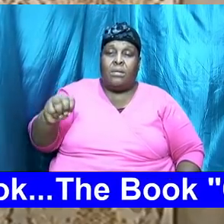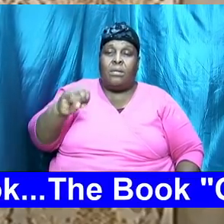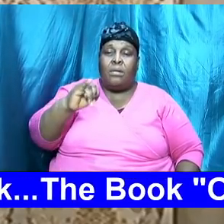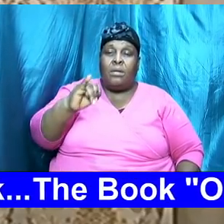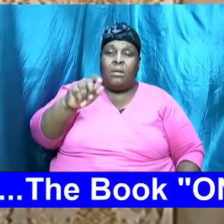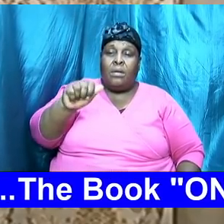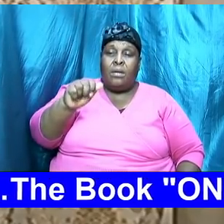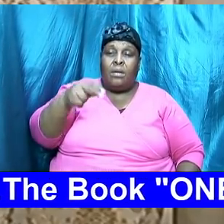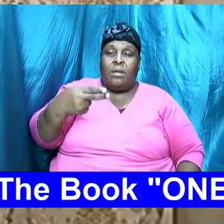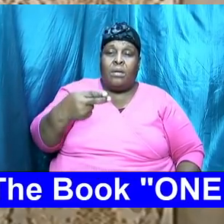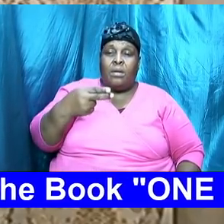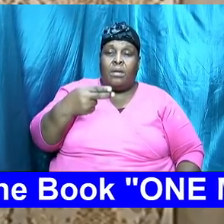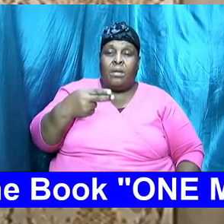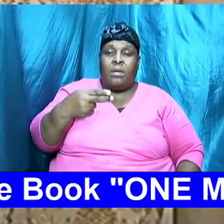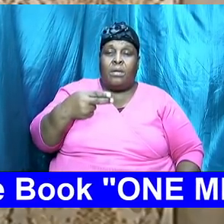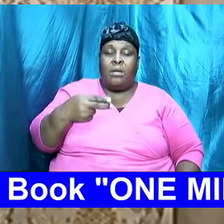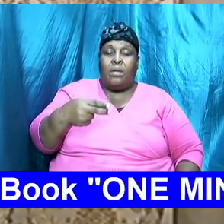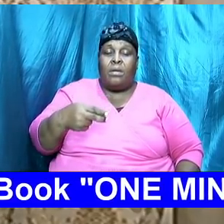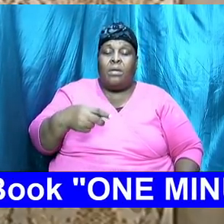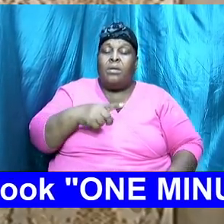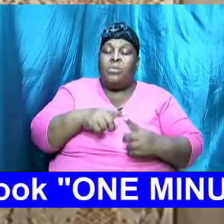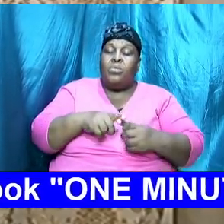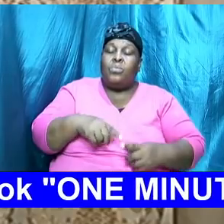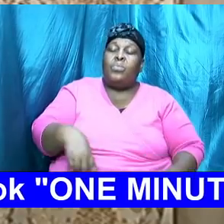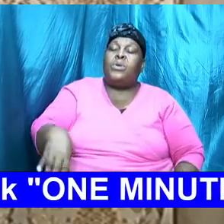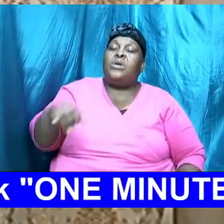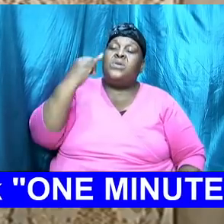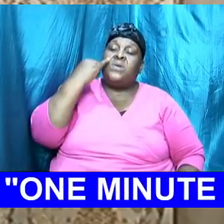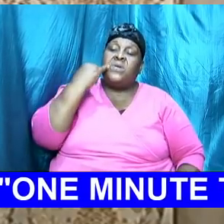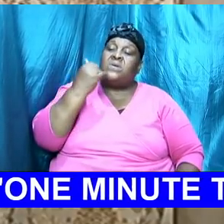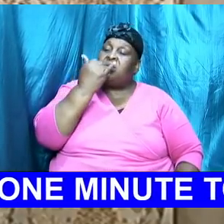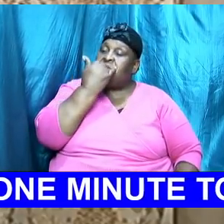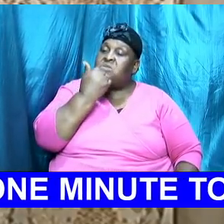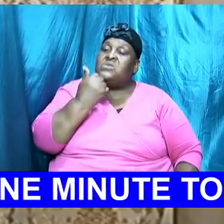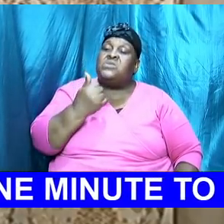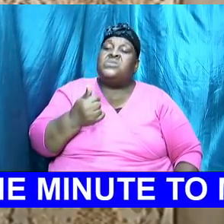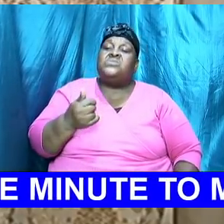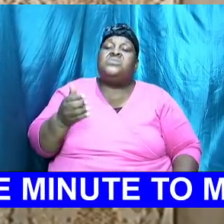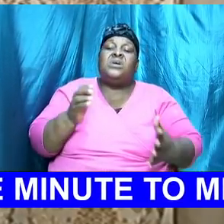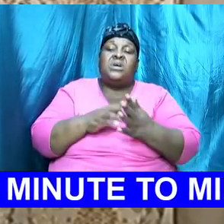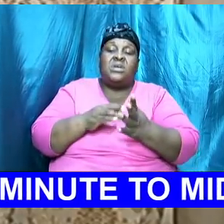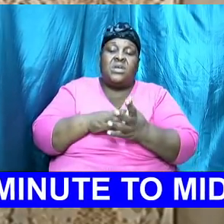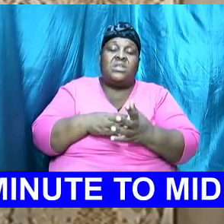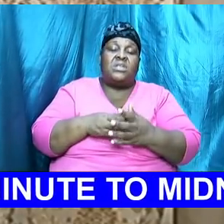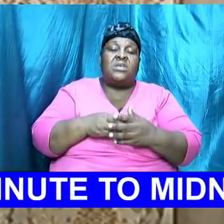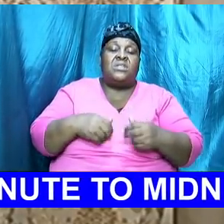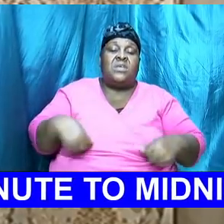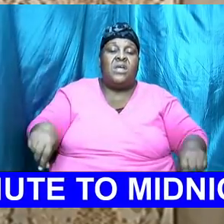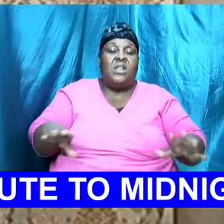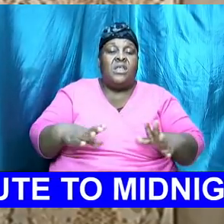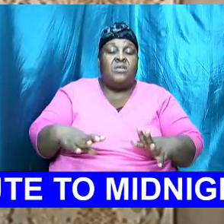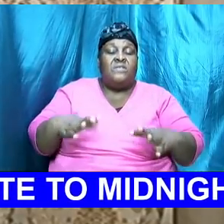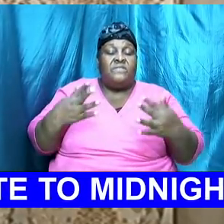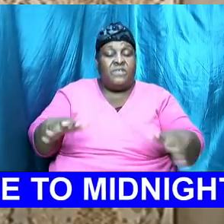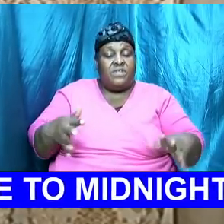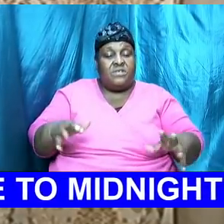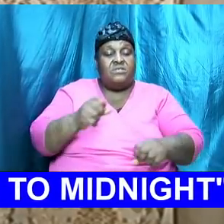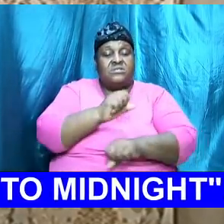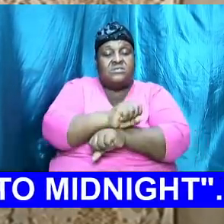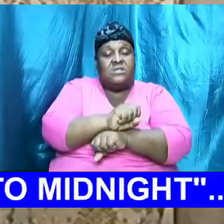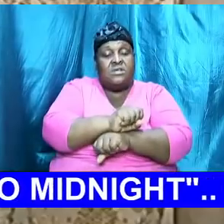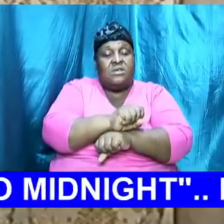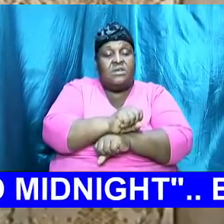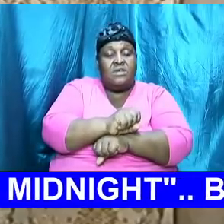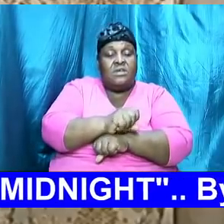when the Jews were back in their land after they had completed their captivity in Babylon they went